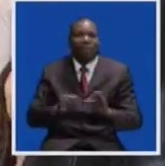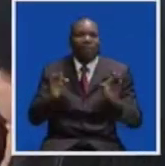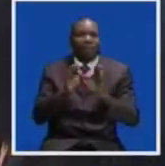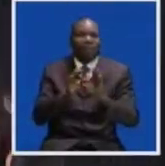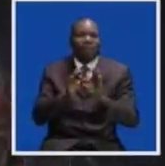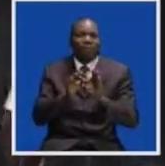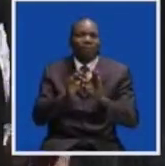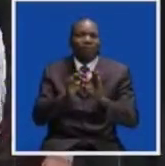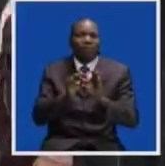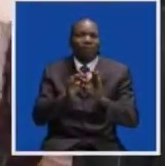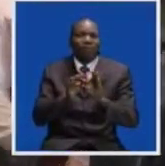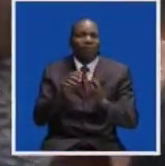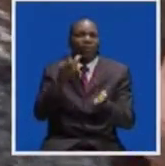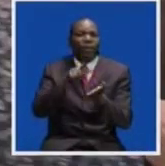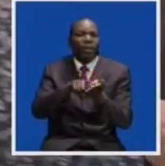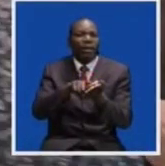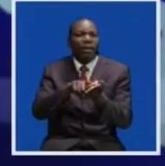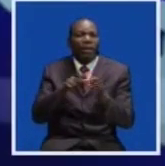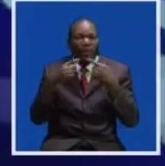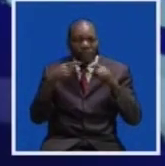News, Lusaka.